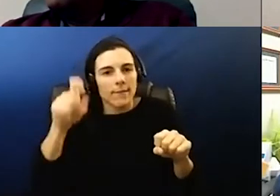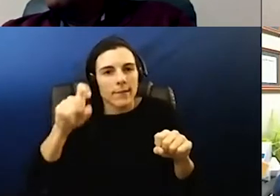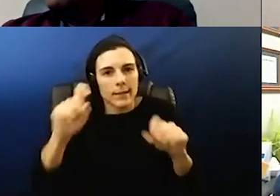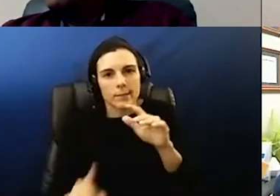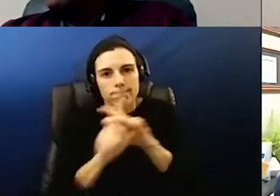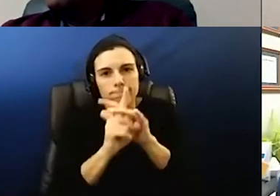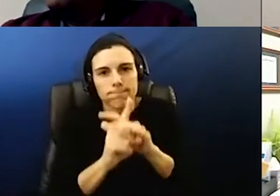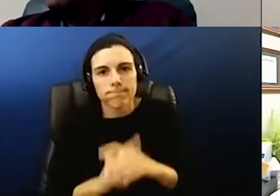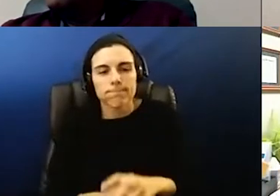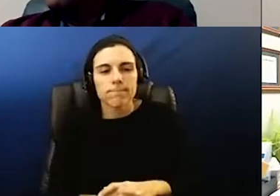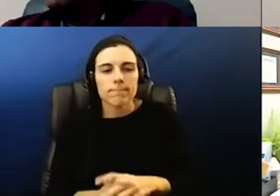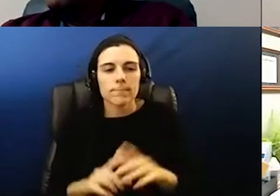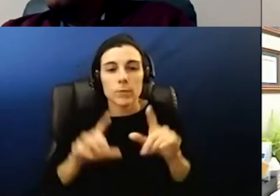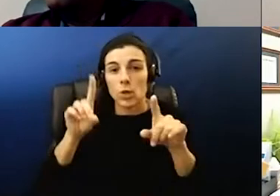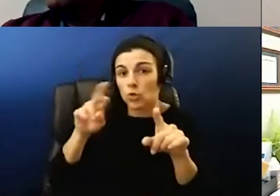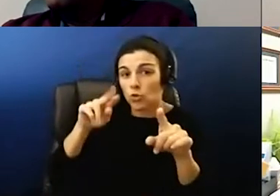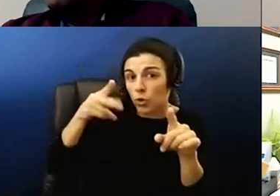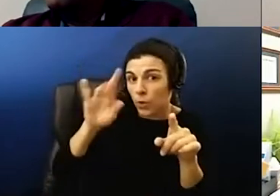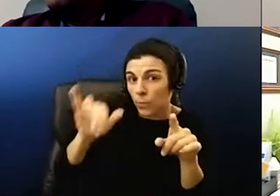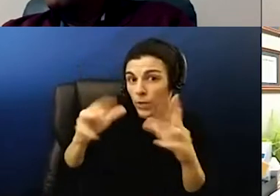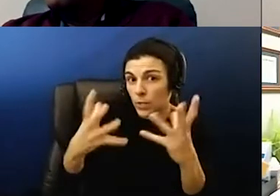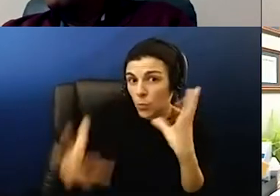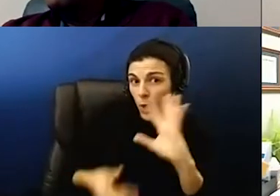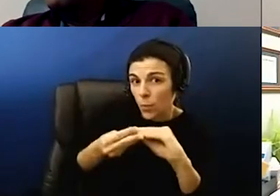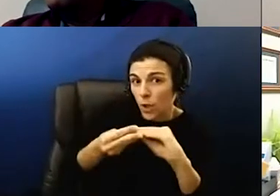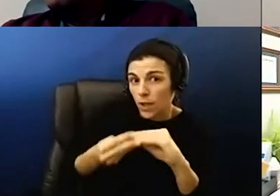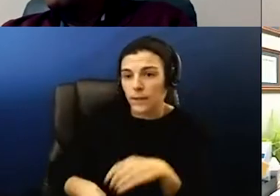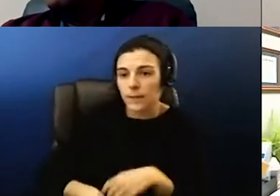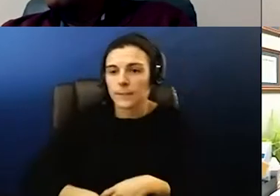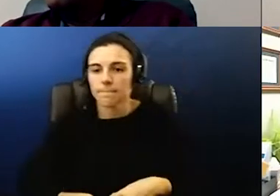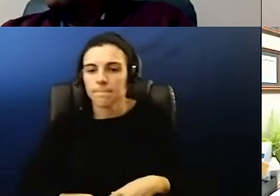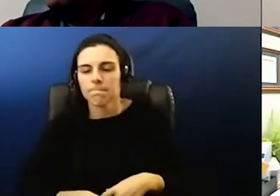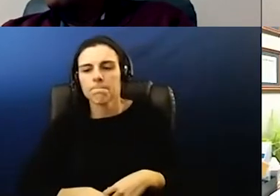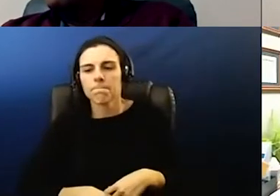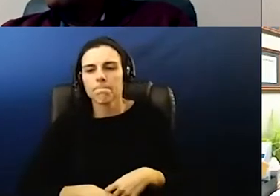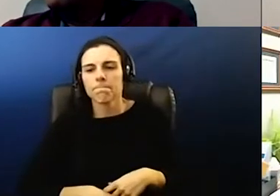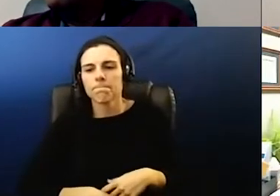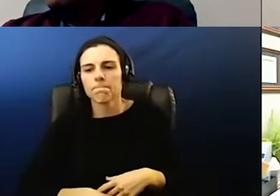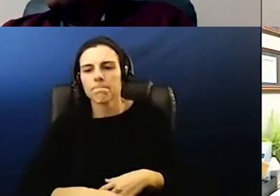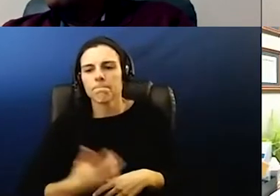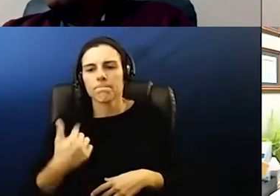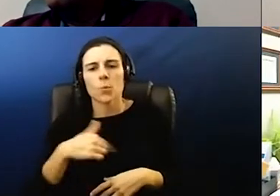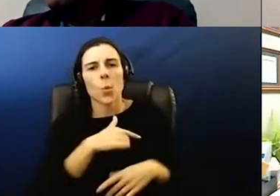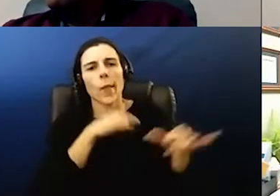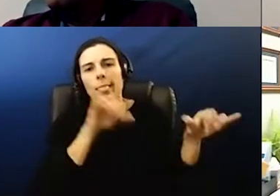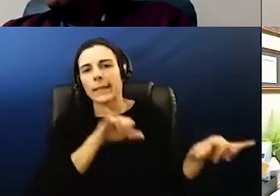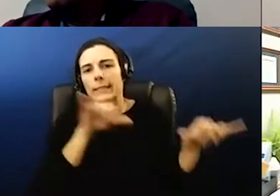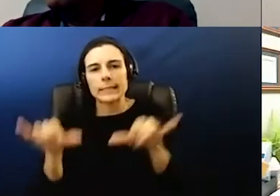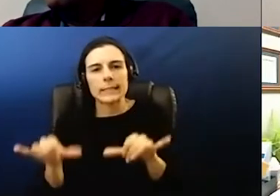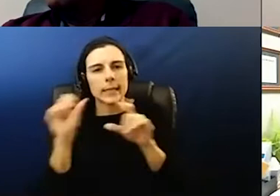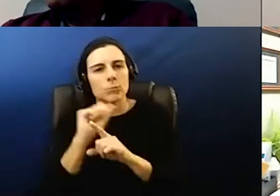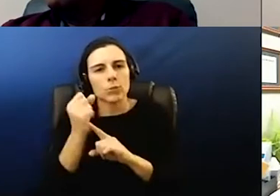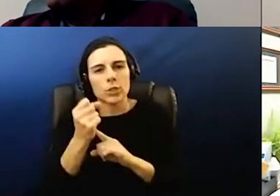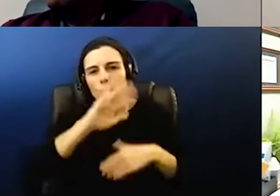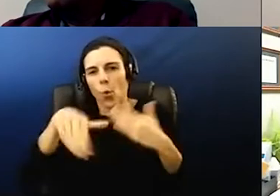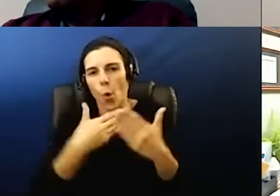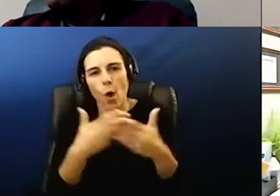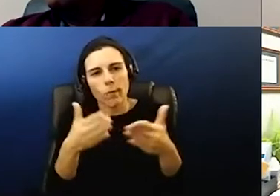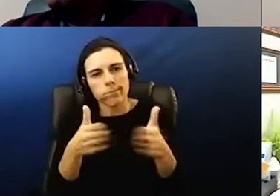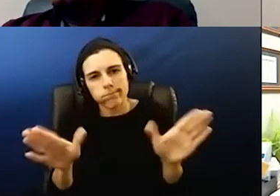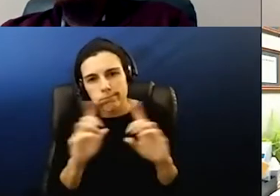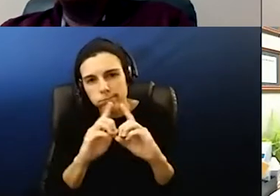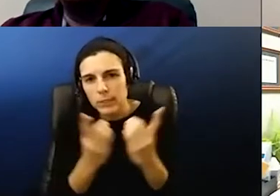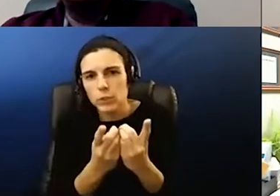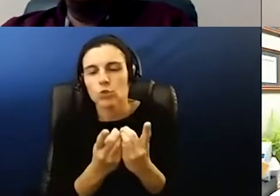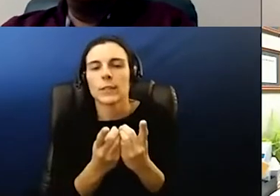dr presley you want to add anything yeah i mean we're in the same dilemma that every district is in in